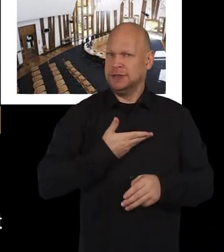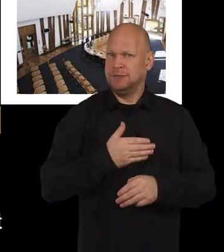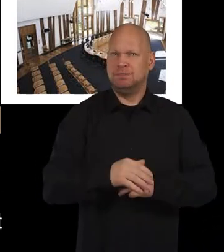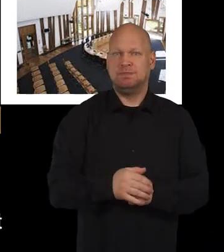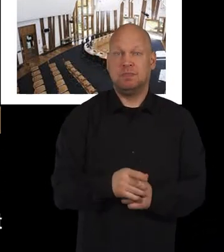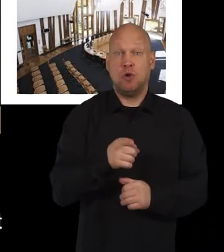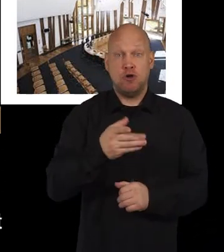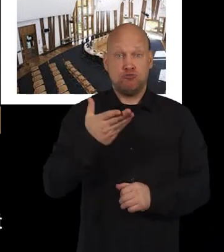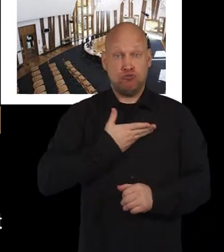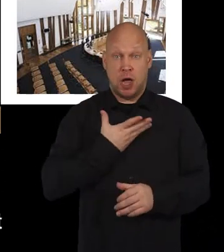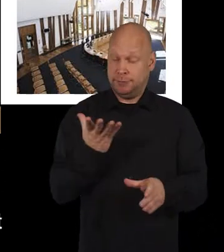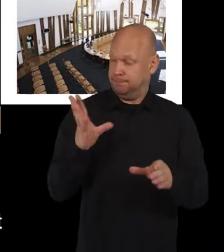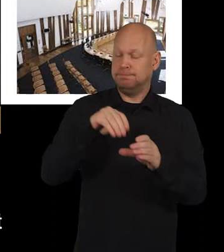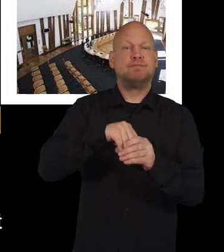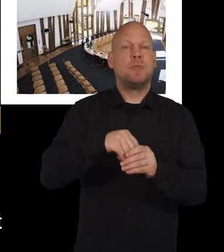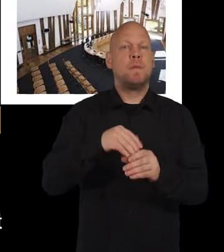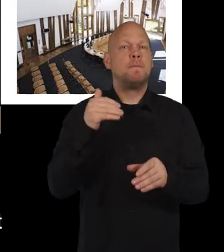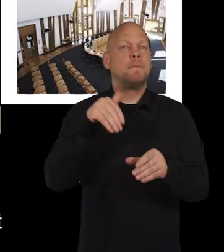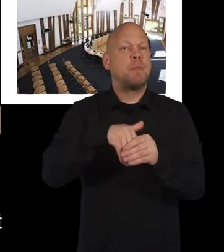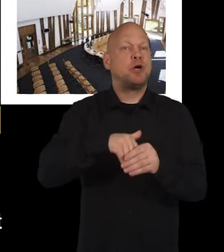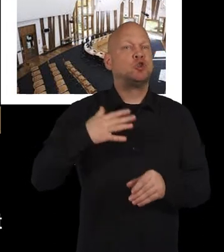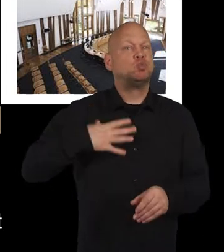the right to make a participation request.